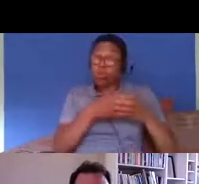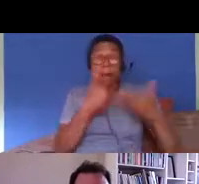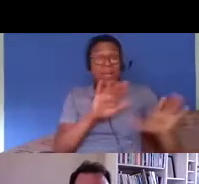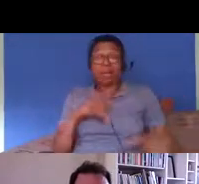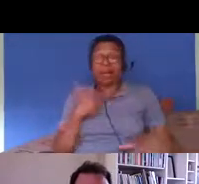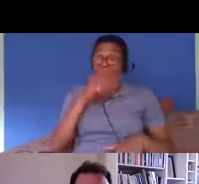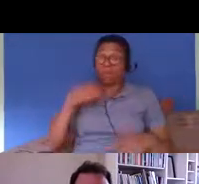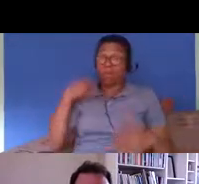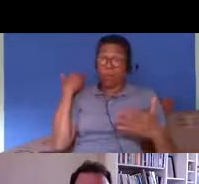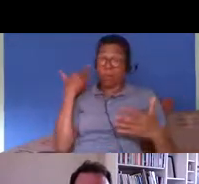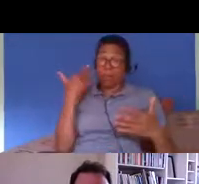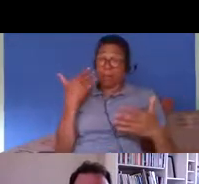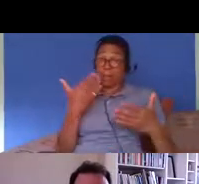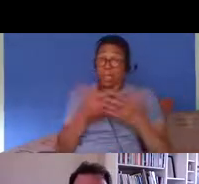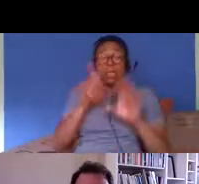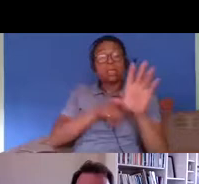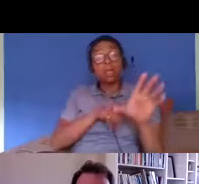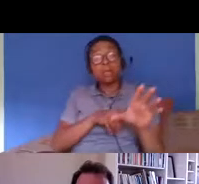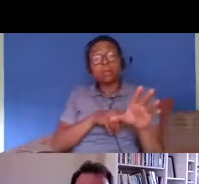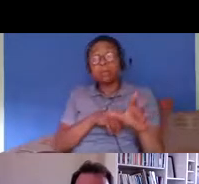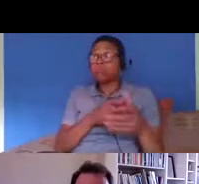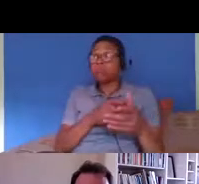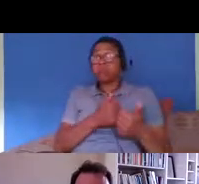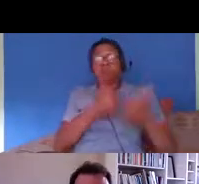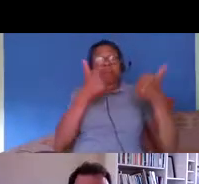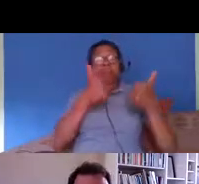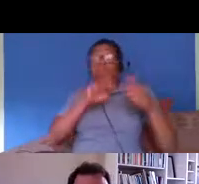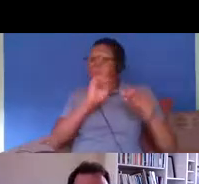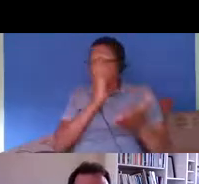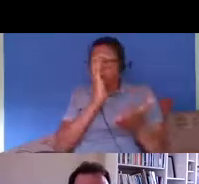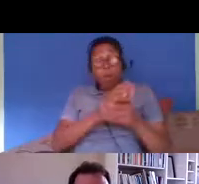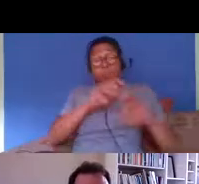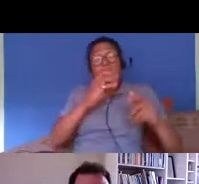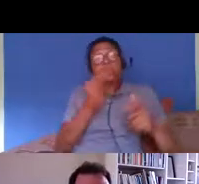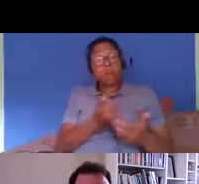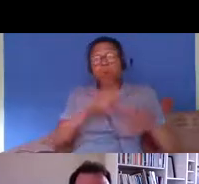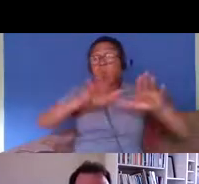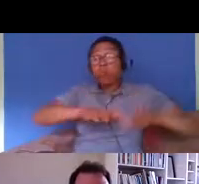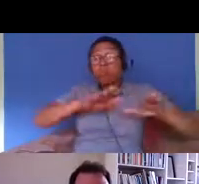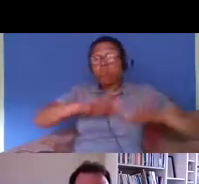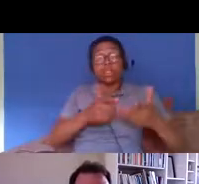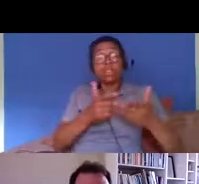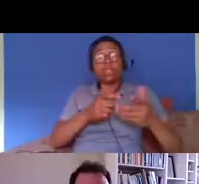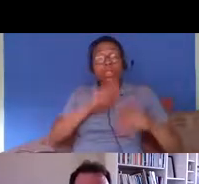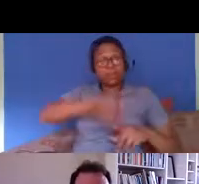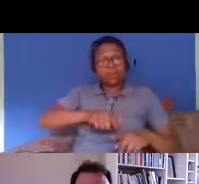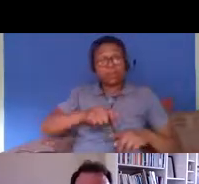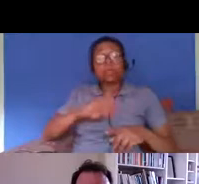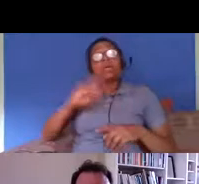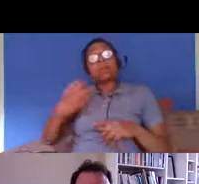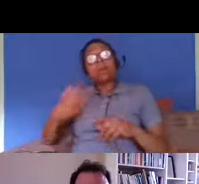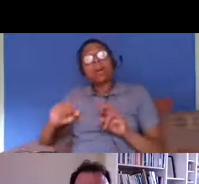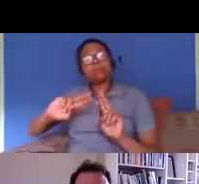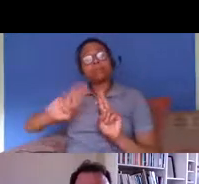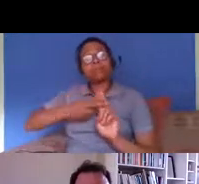lawful residents some of them i think were actually british citizens but a lot of them weren't they had a status called indefinite leave to remain but they